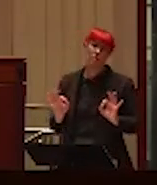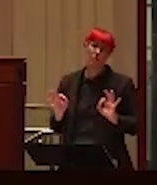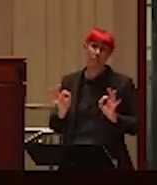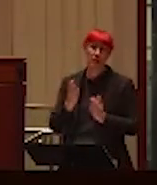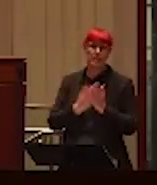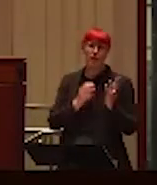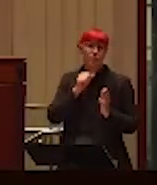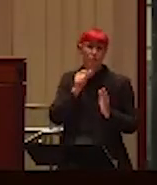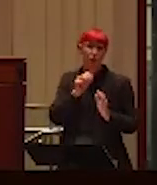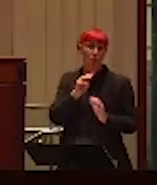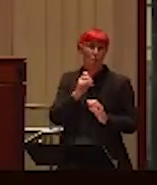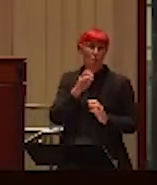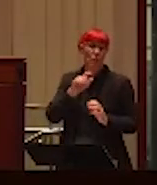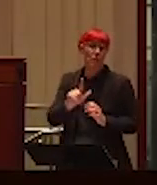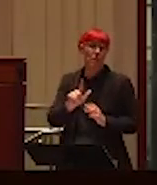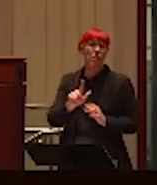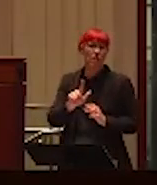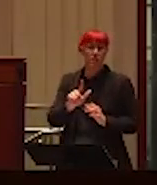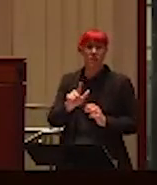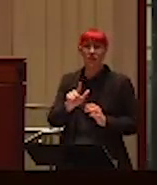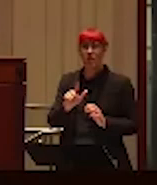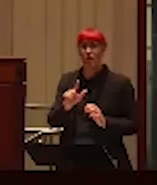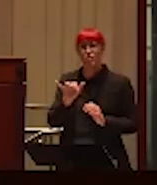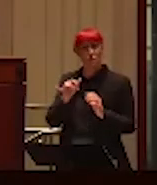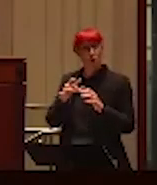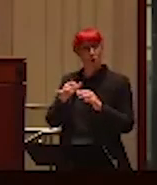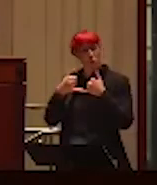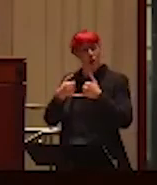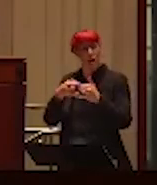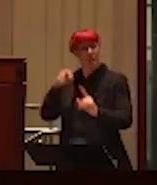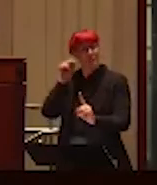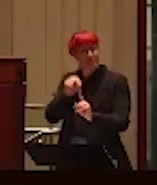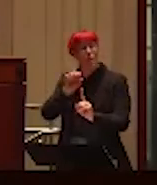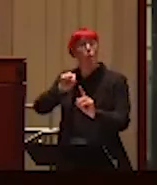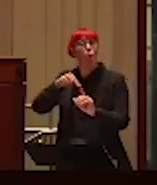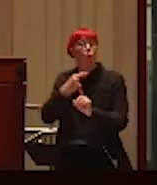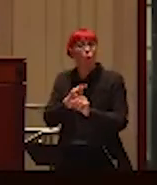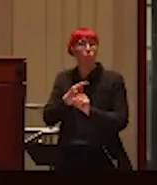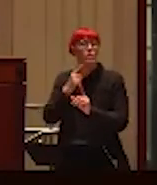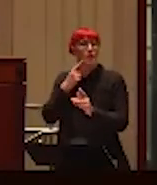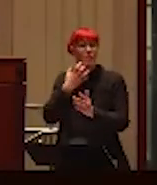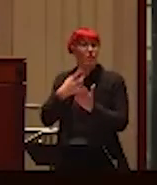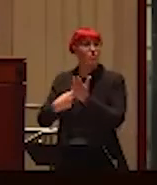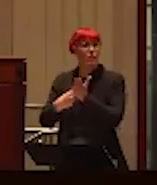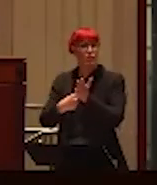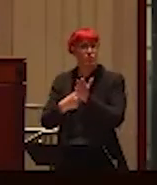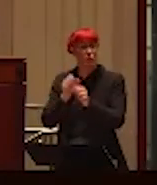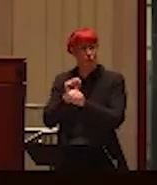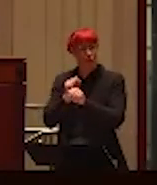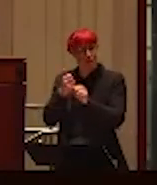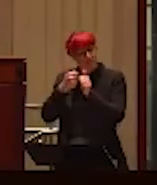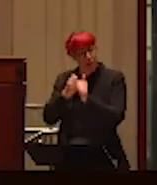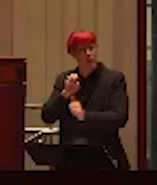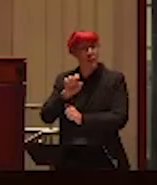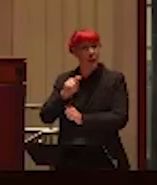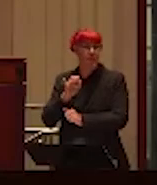immoral. And that's why they stipulated their prize go only to controversial work that is ethical. And so, given their criteria, I could